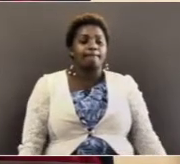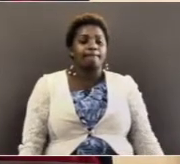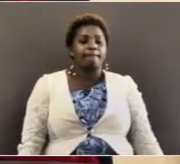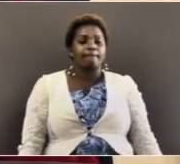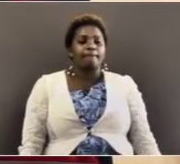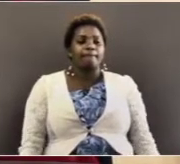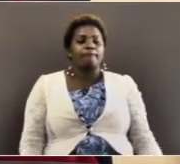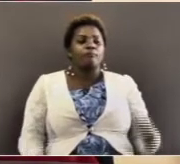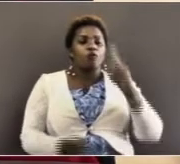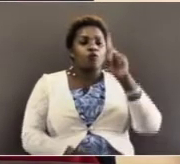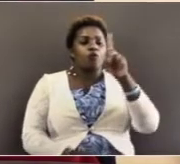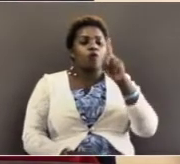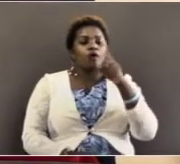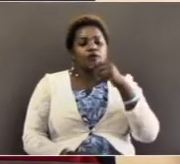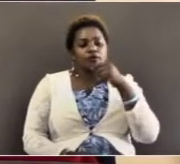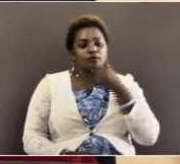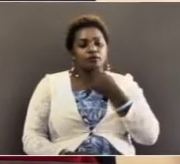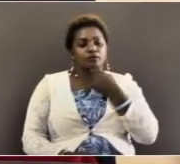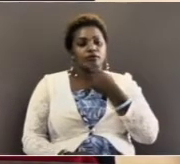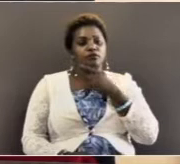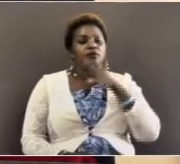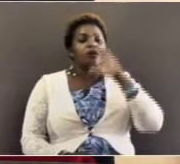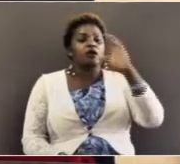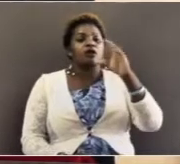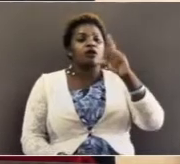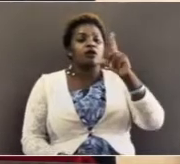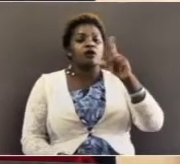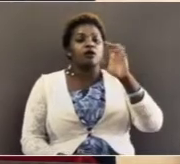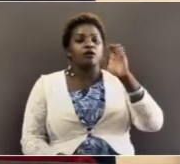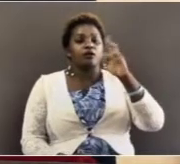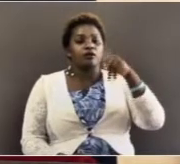And one of them, known as Cleopas,